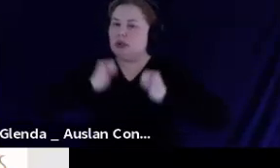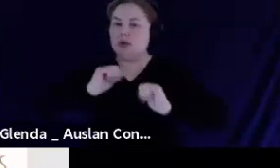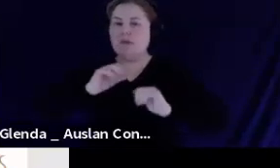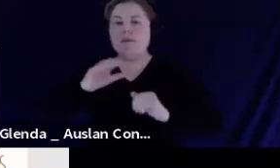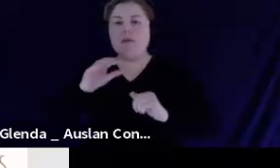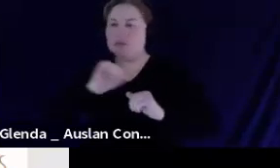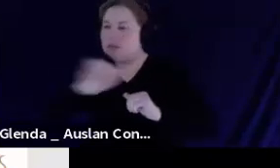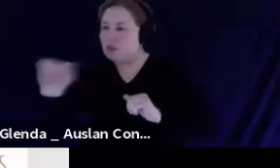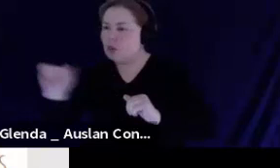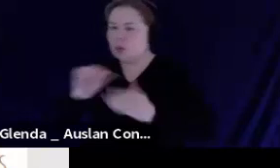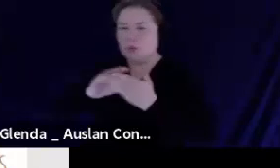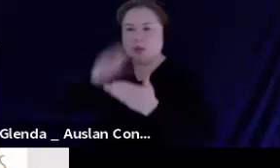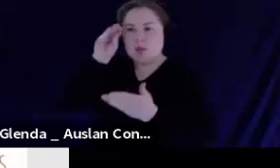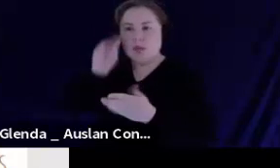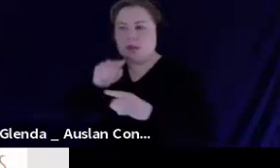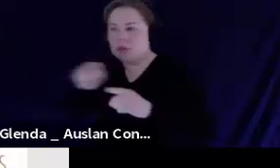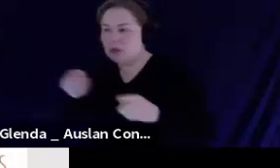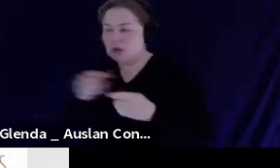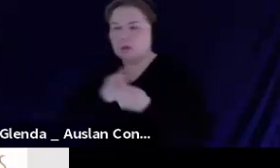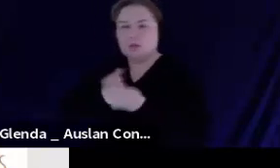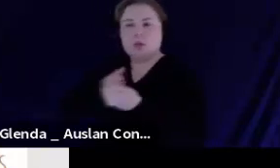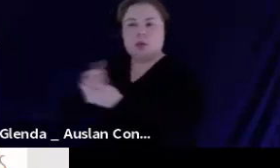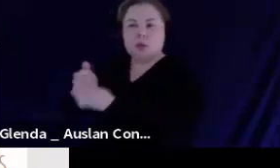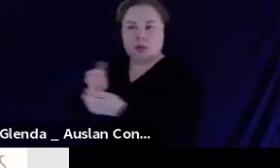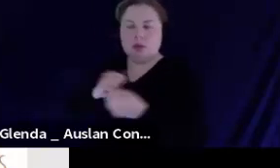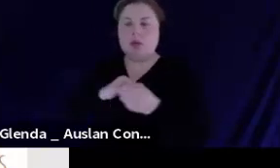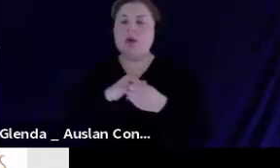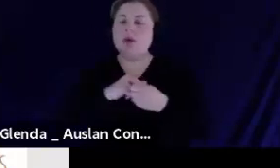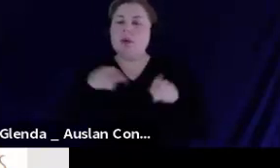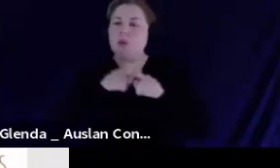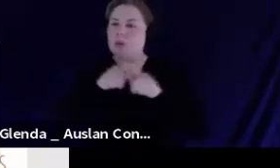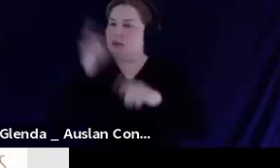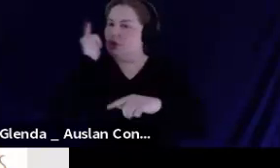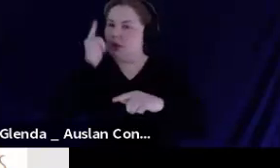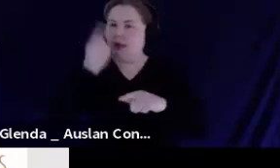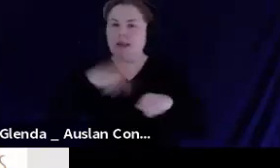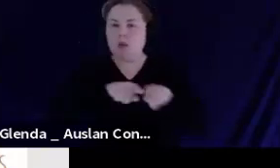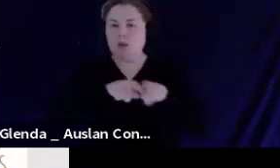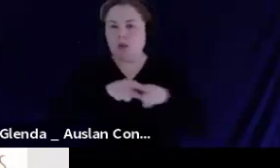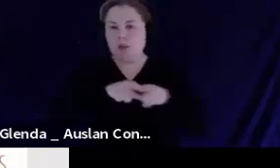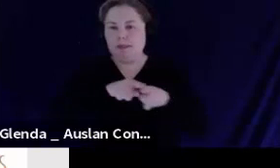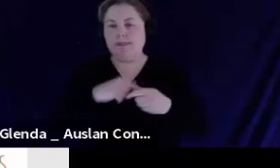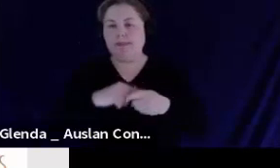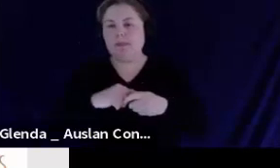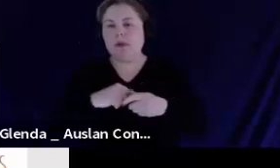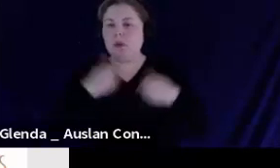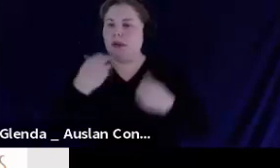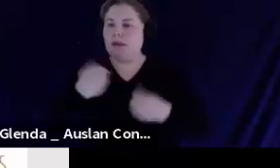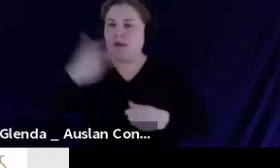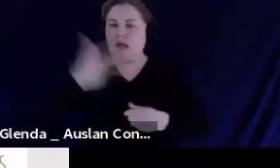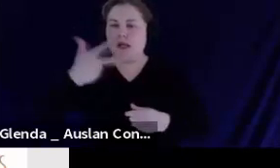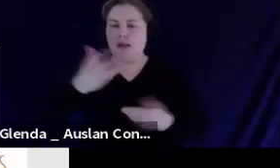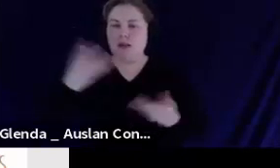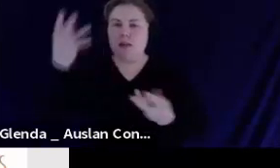that they support and also on the teaching and learning. We have 18 recommendations